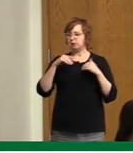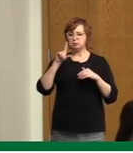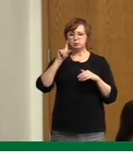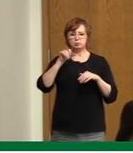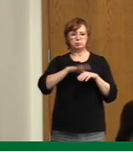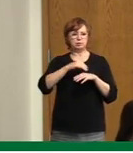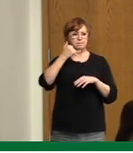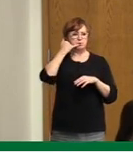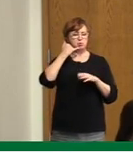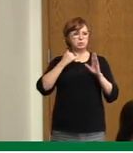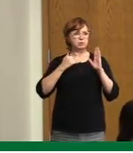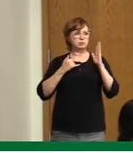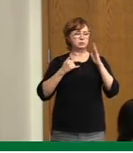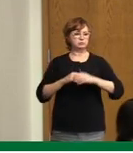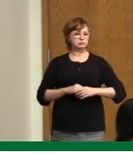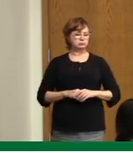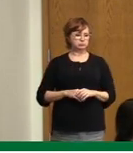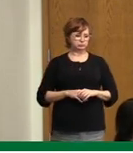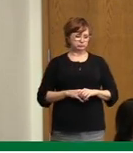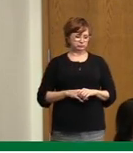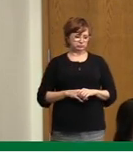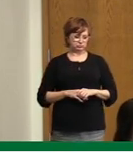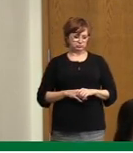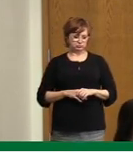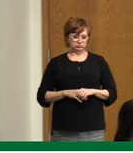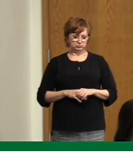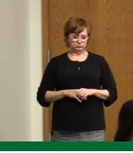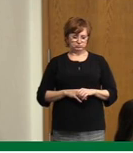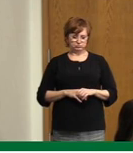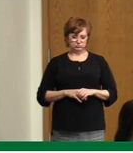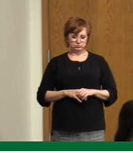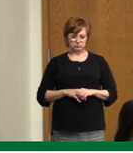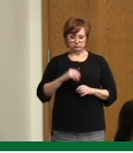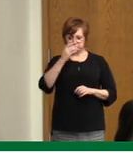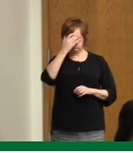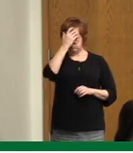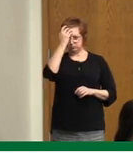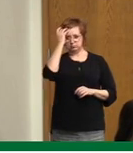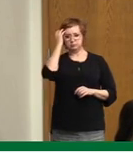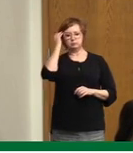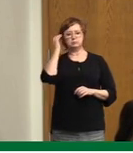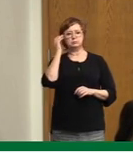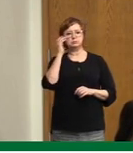question on the phone. We have Laura Sharp-Batelli with CBC.